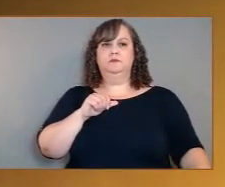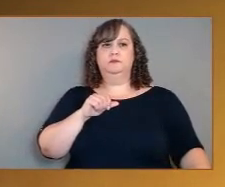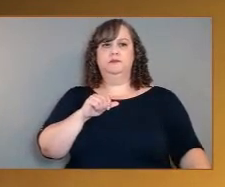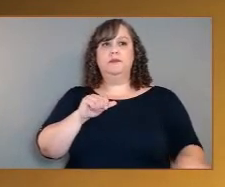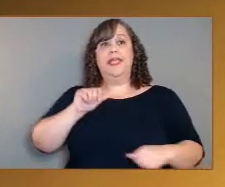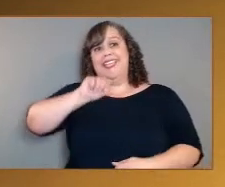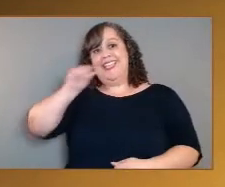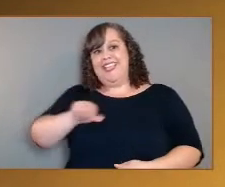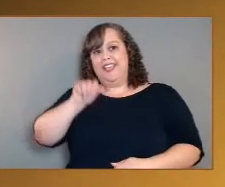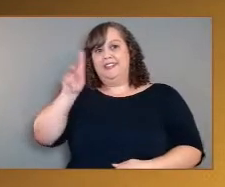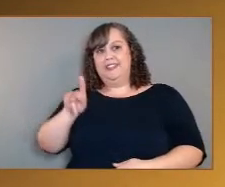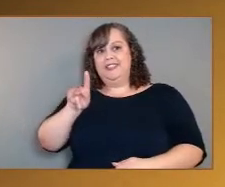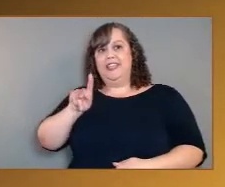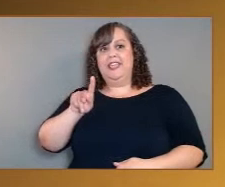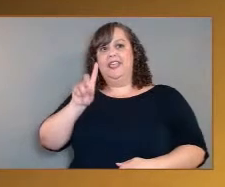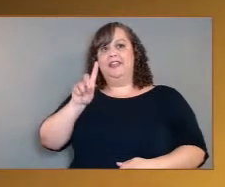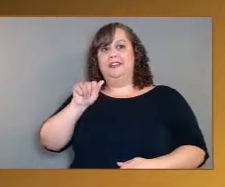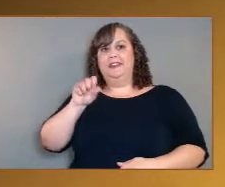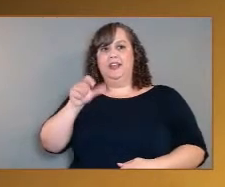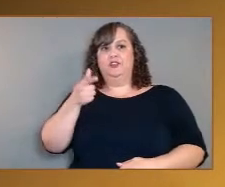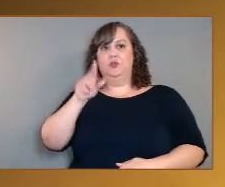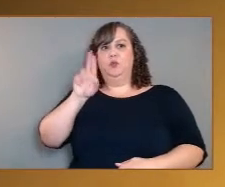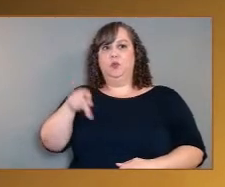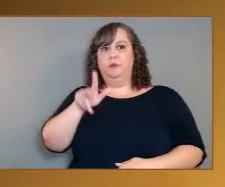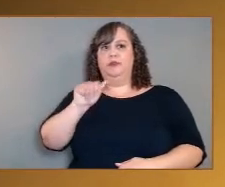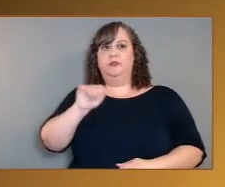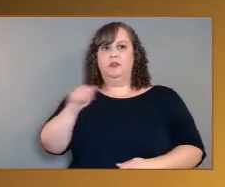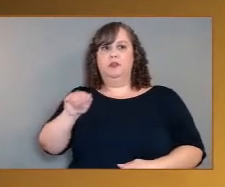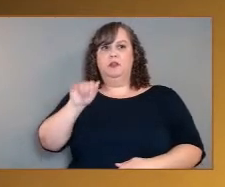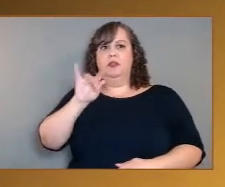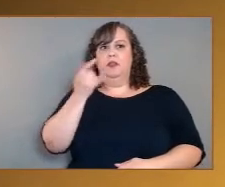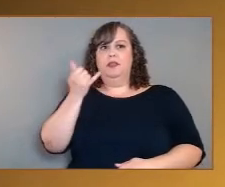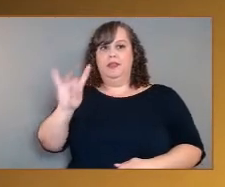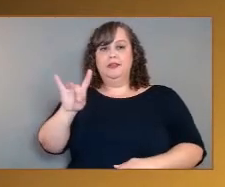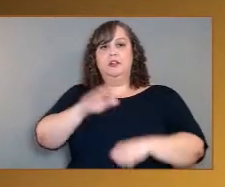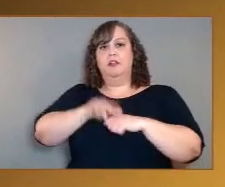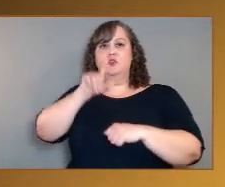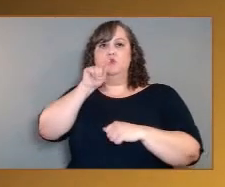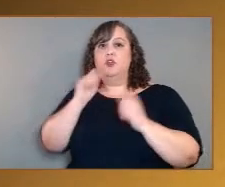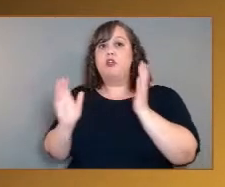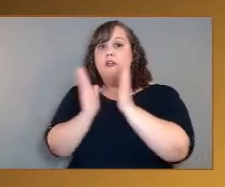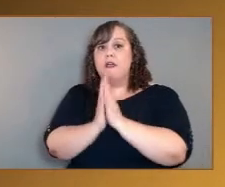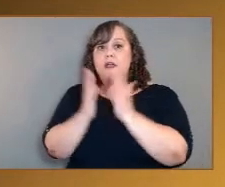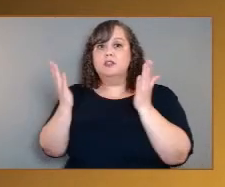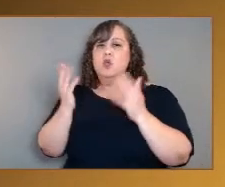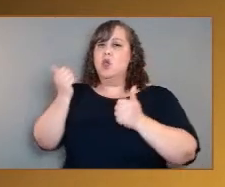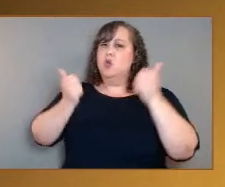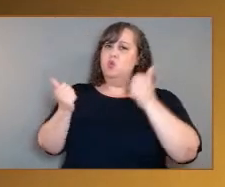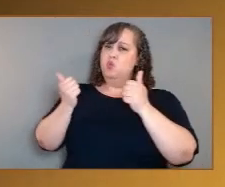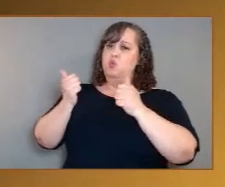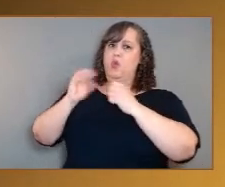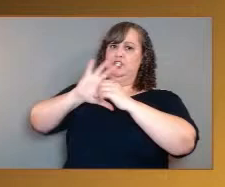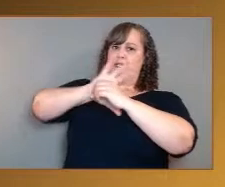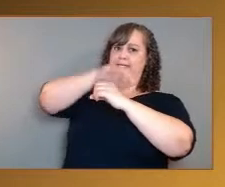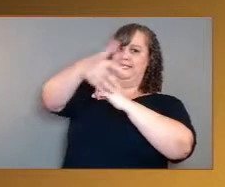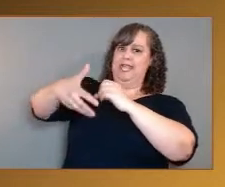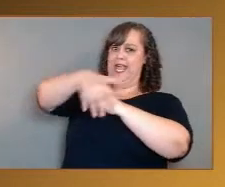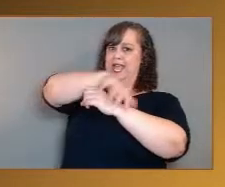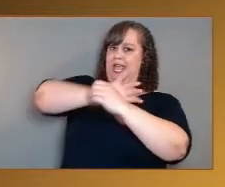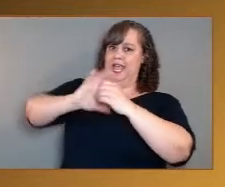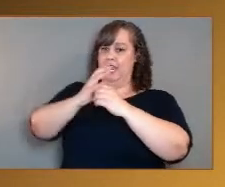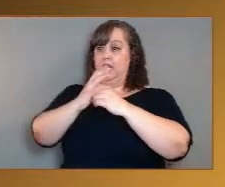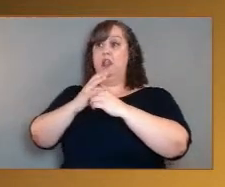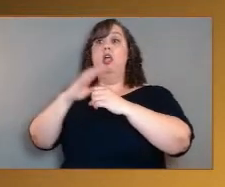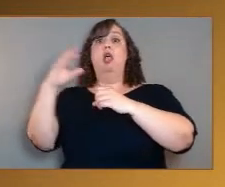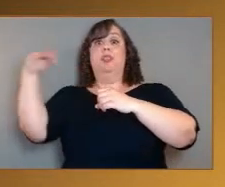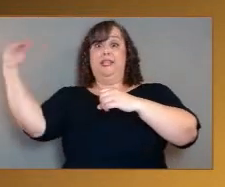side of Venus will the exploration be carried out? The warmer sunlit side or the colder sun hidden side? I'll start with Dr. Smarkar for